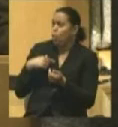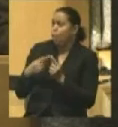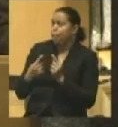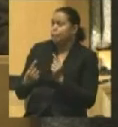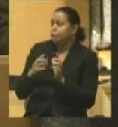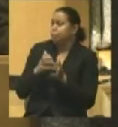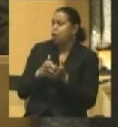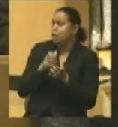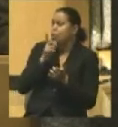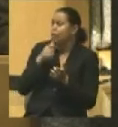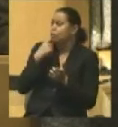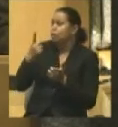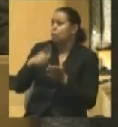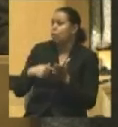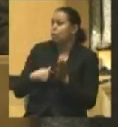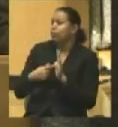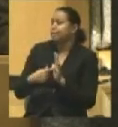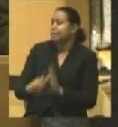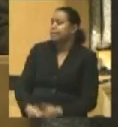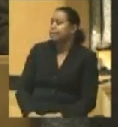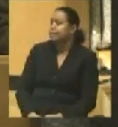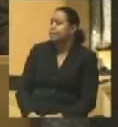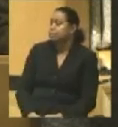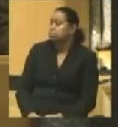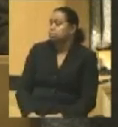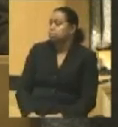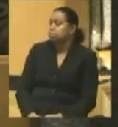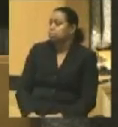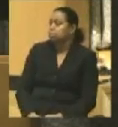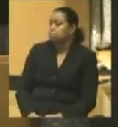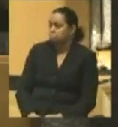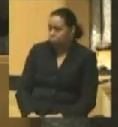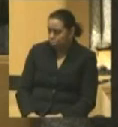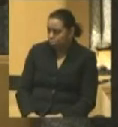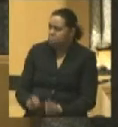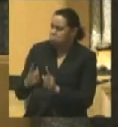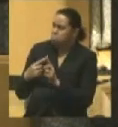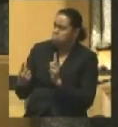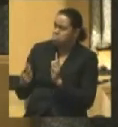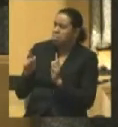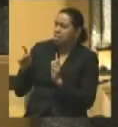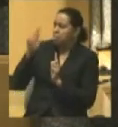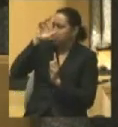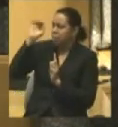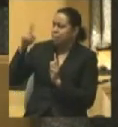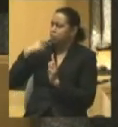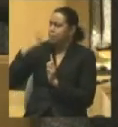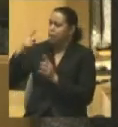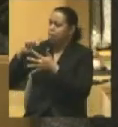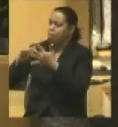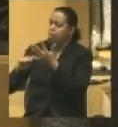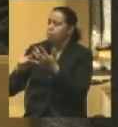We don't have to say what we stand for. That's their line. It's the administration that has to say what it stands for.